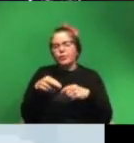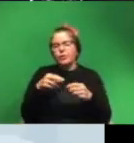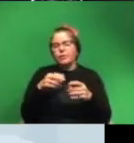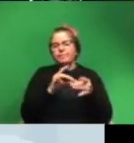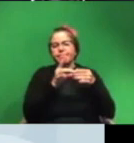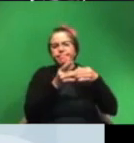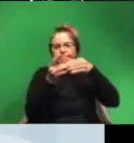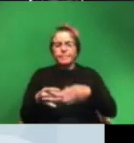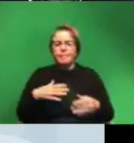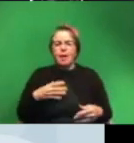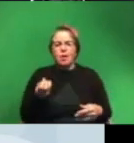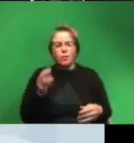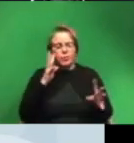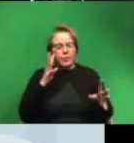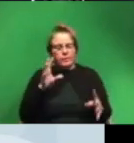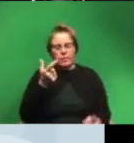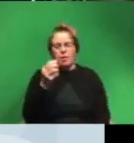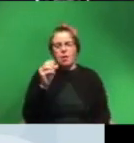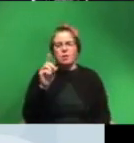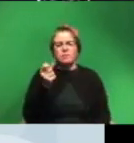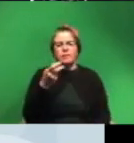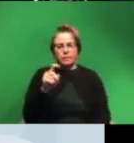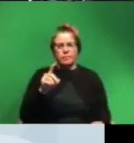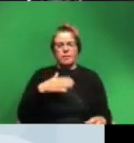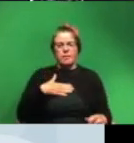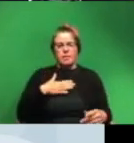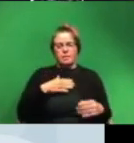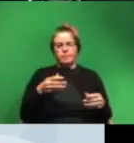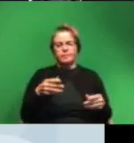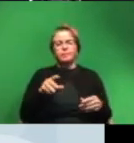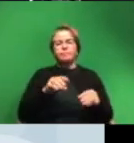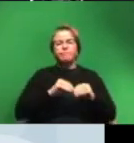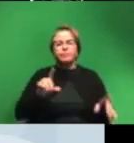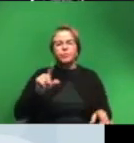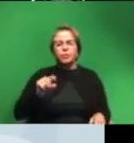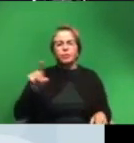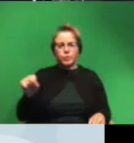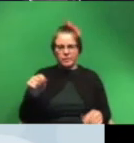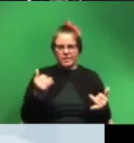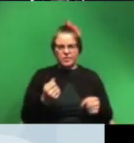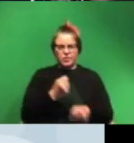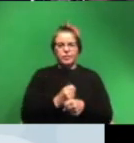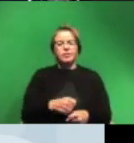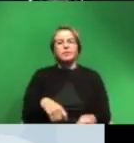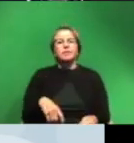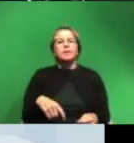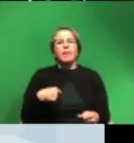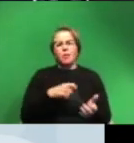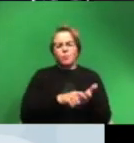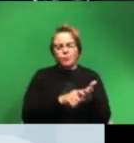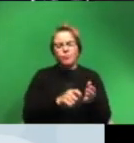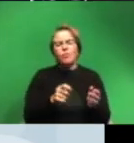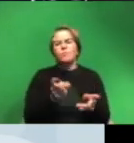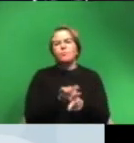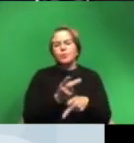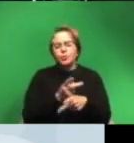which was godspeed so um it was released in 2020 so this year but i actually wrote produced and directed it